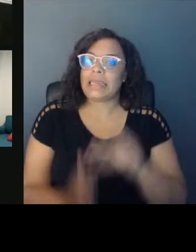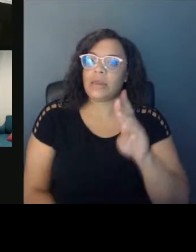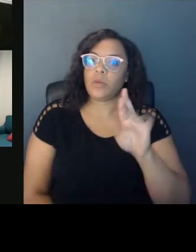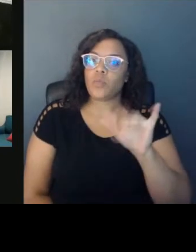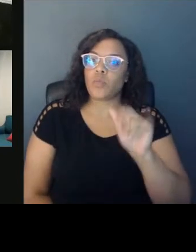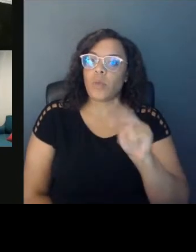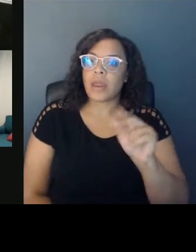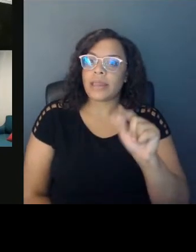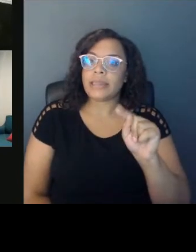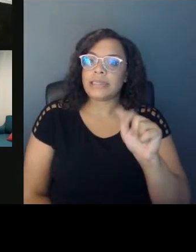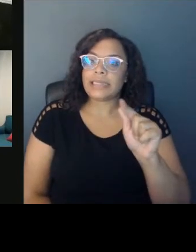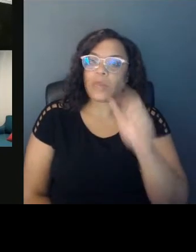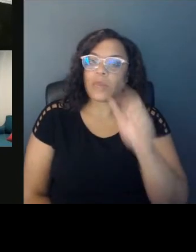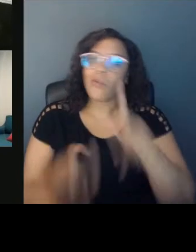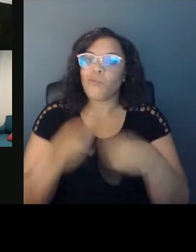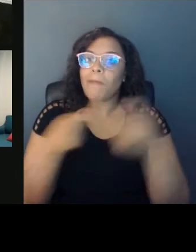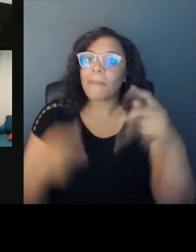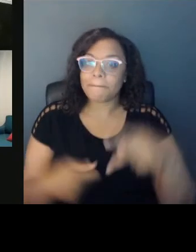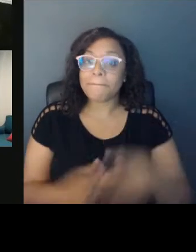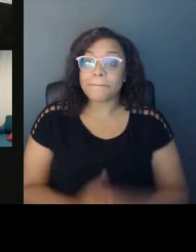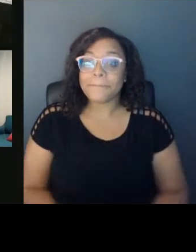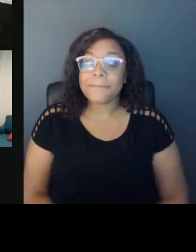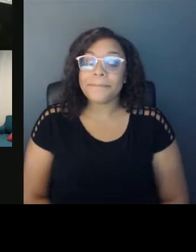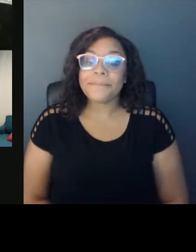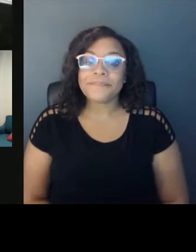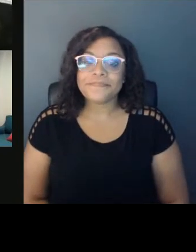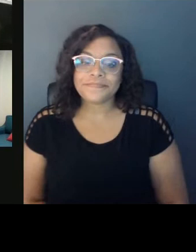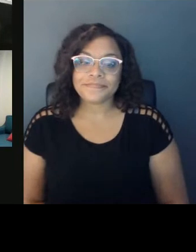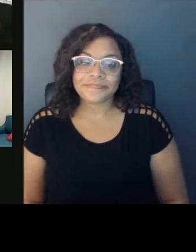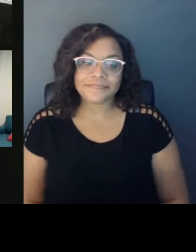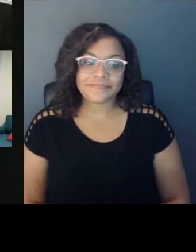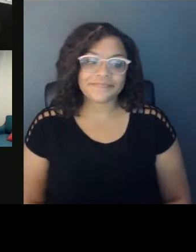send us home. Thank you.